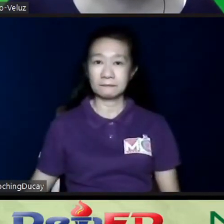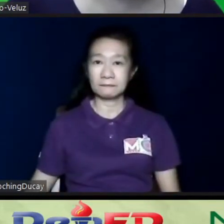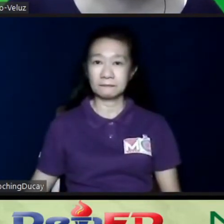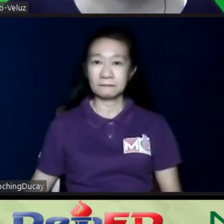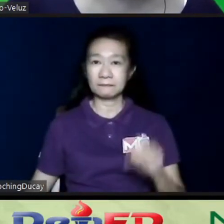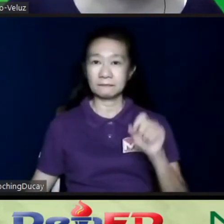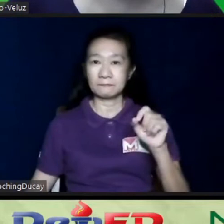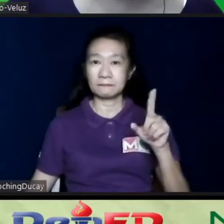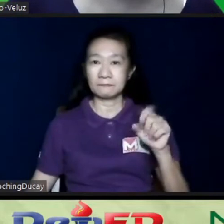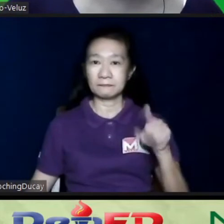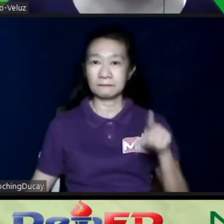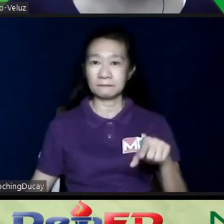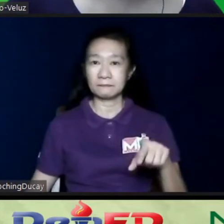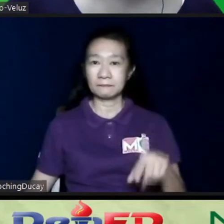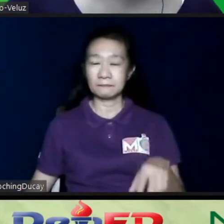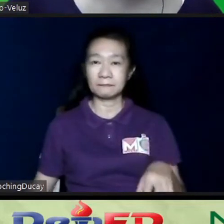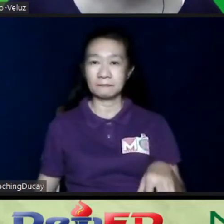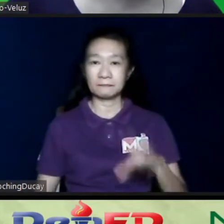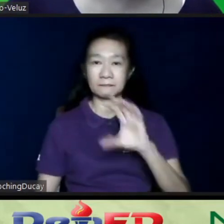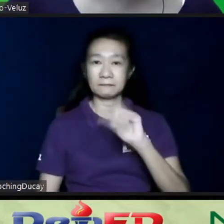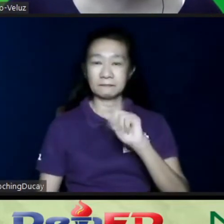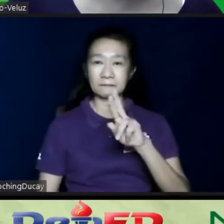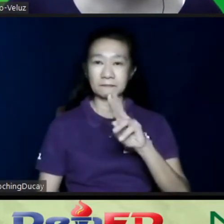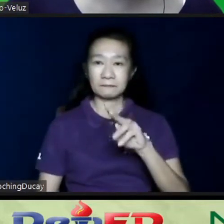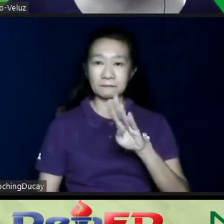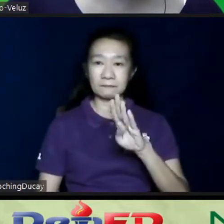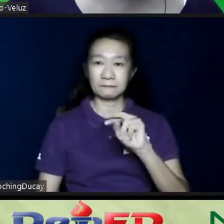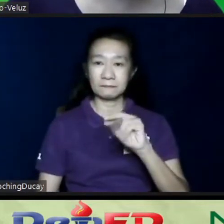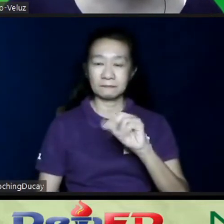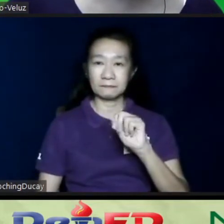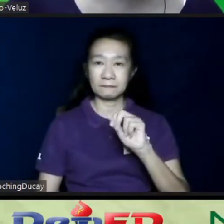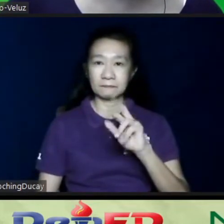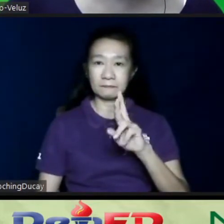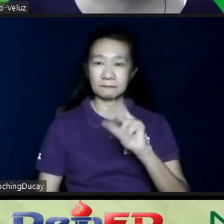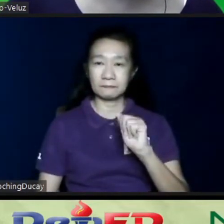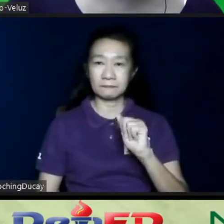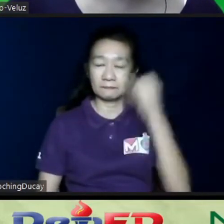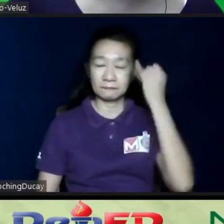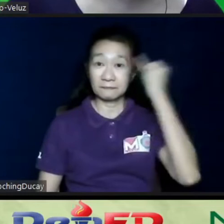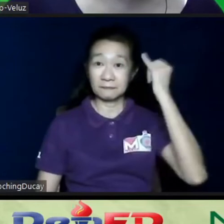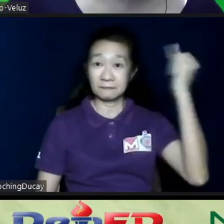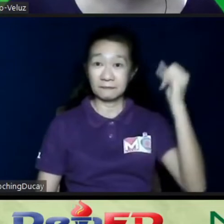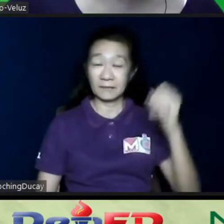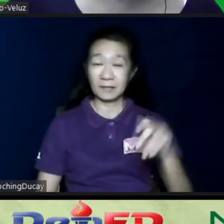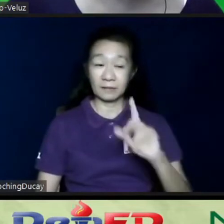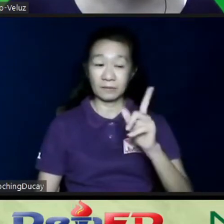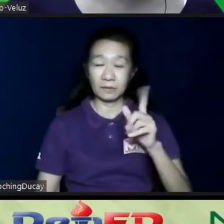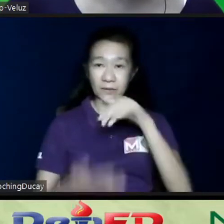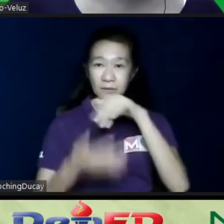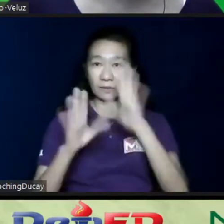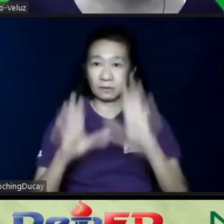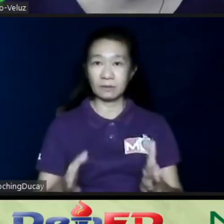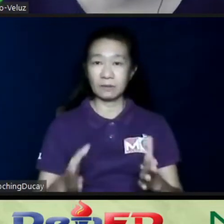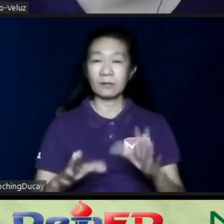carbonara. So, we had almost 20 participating students. And you can just imagine how many